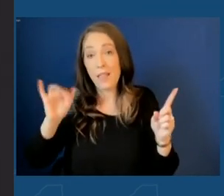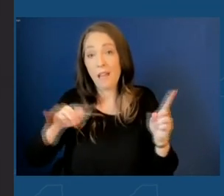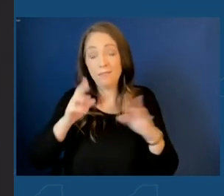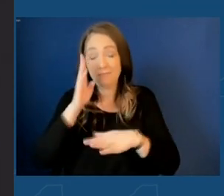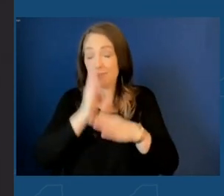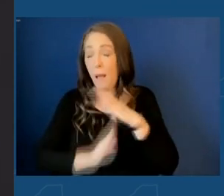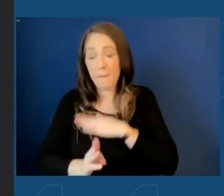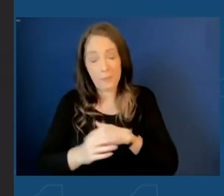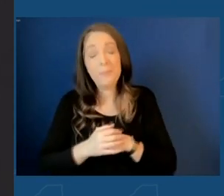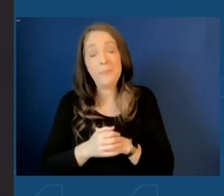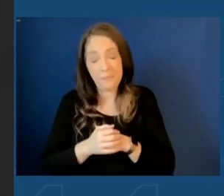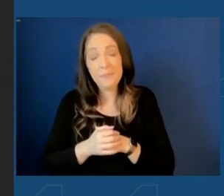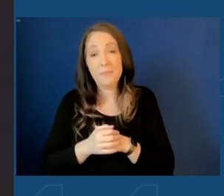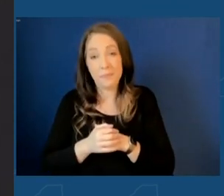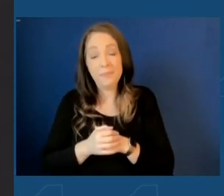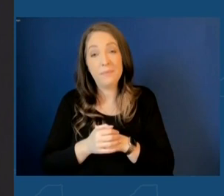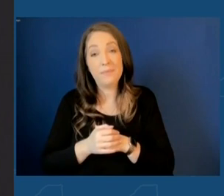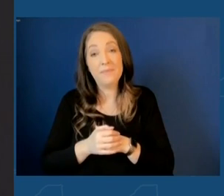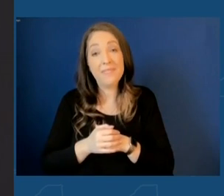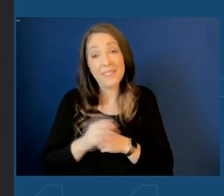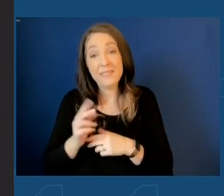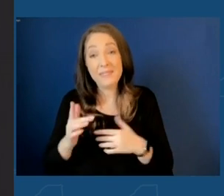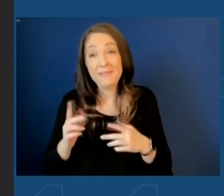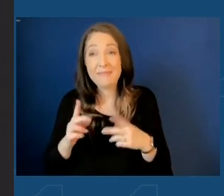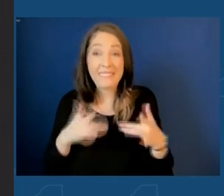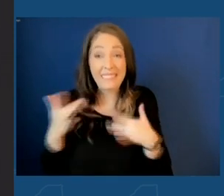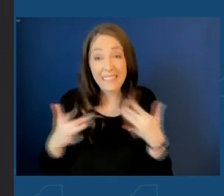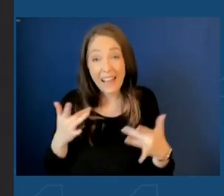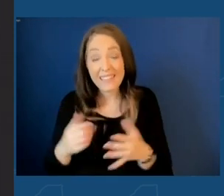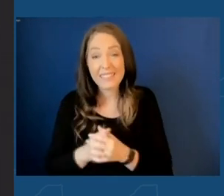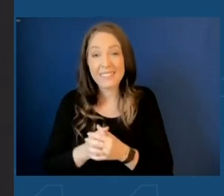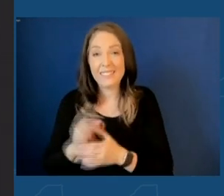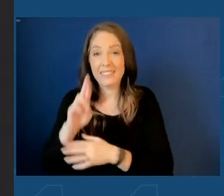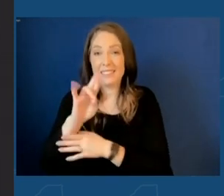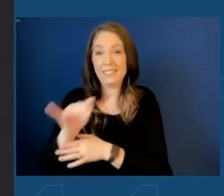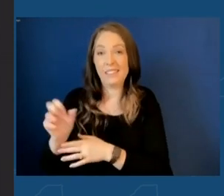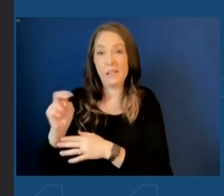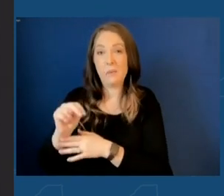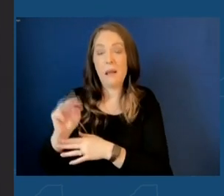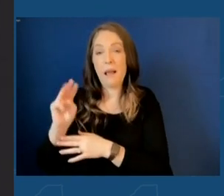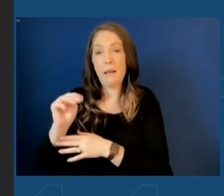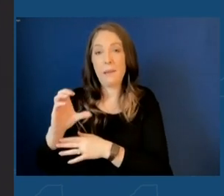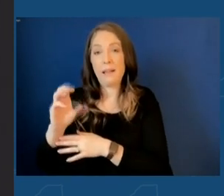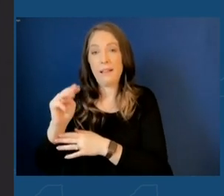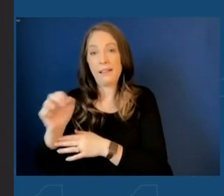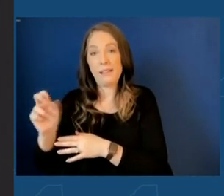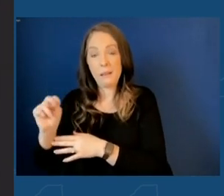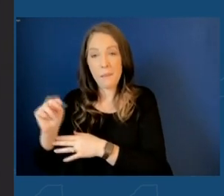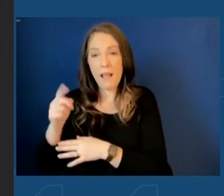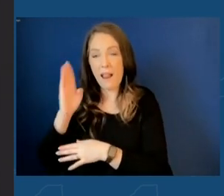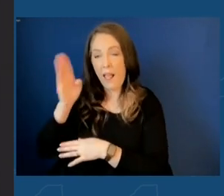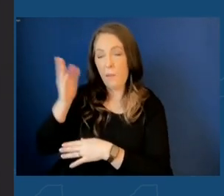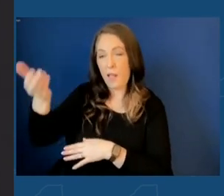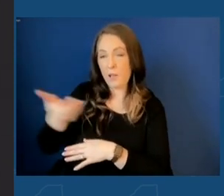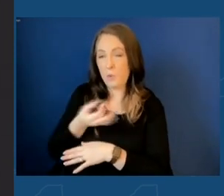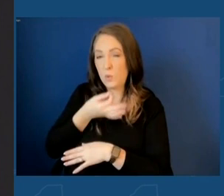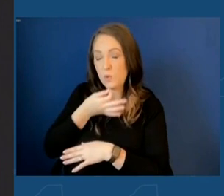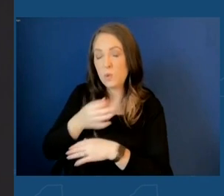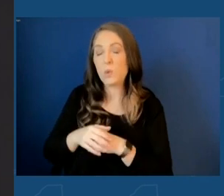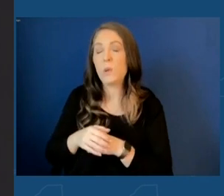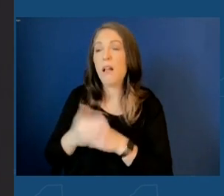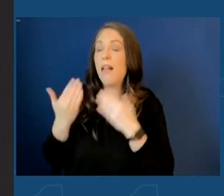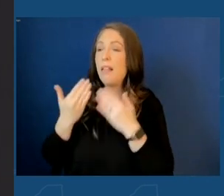me and something that's very exciting. Ryan McMahon, I'll be introducing in a couple of minutes, our county executive. Thank you for